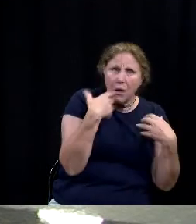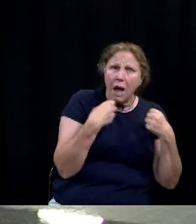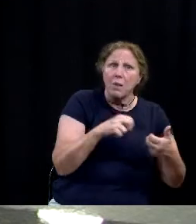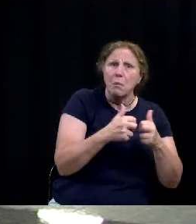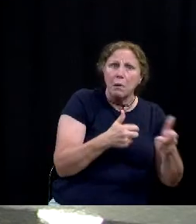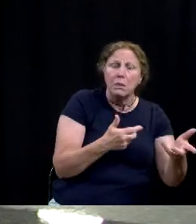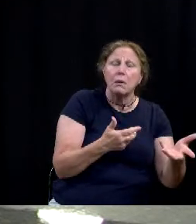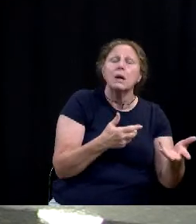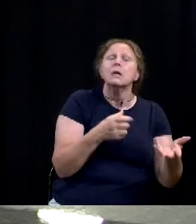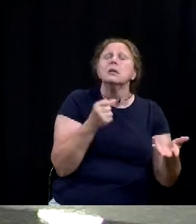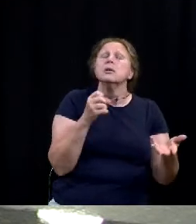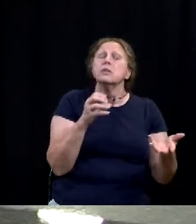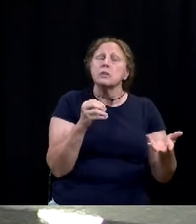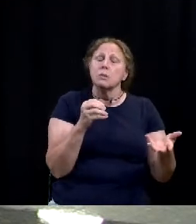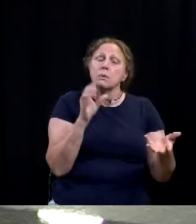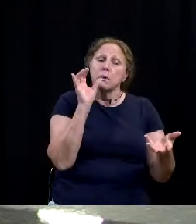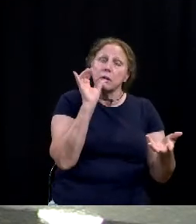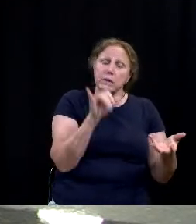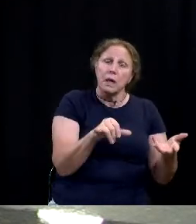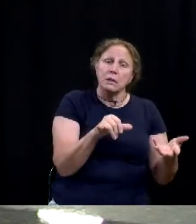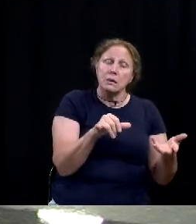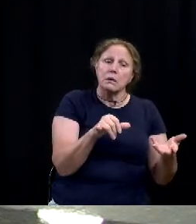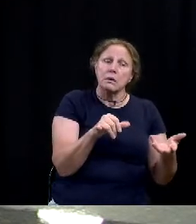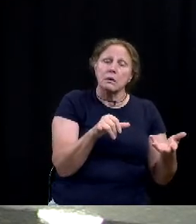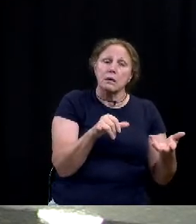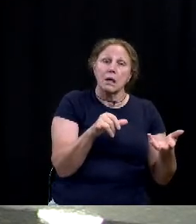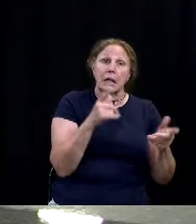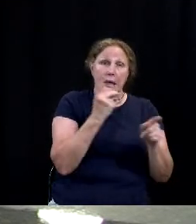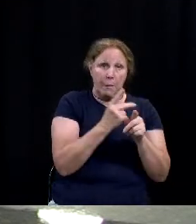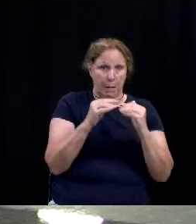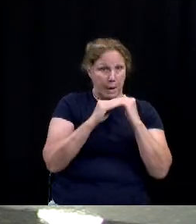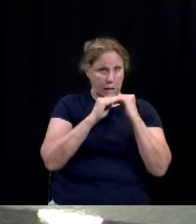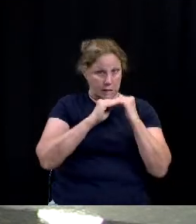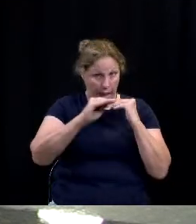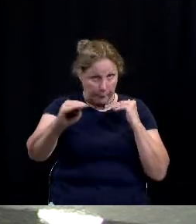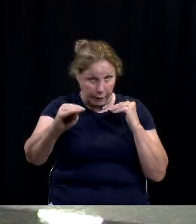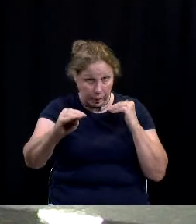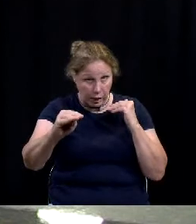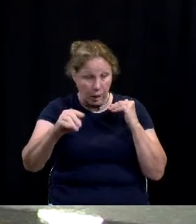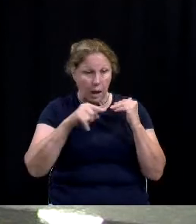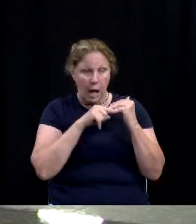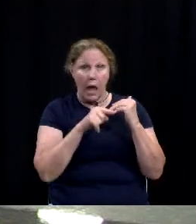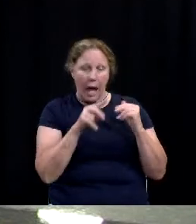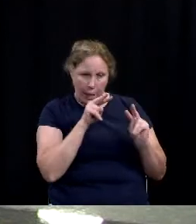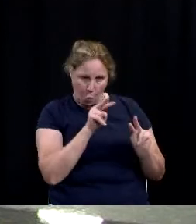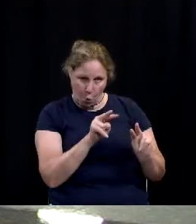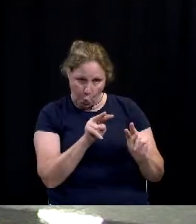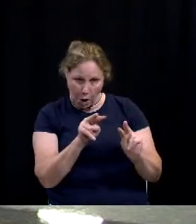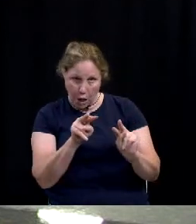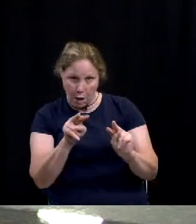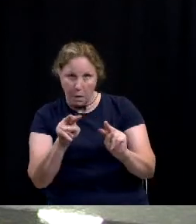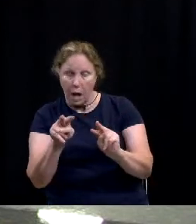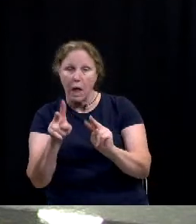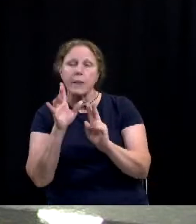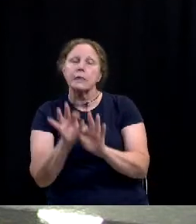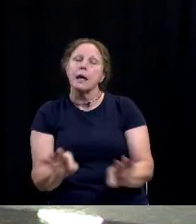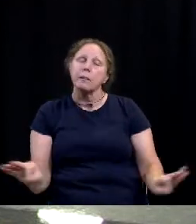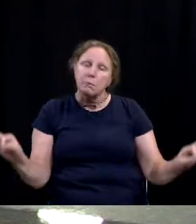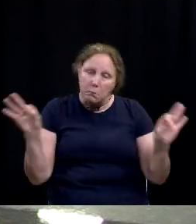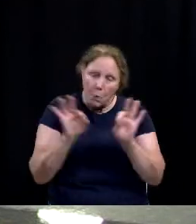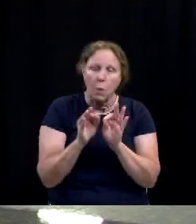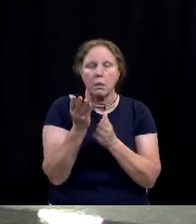and so so that is a the the stabilization and continued tracking is a vital part of all of these